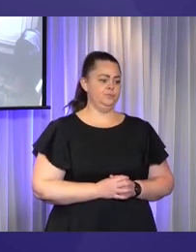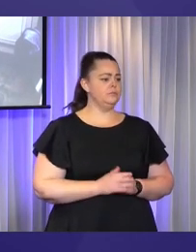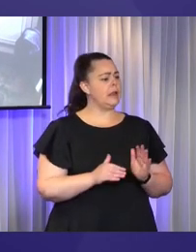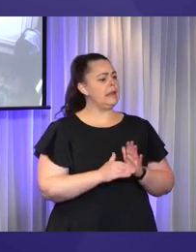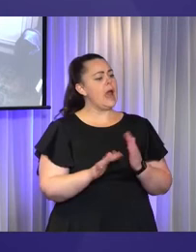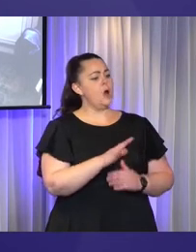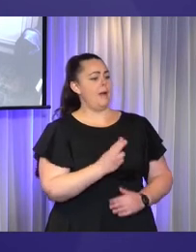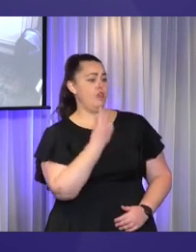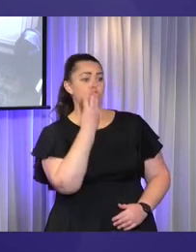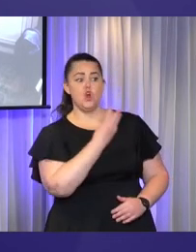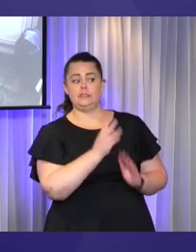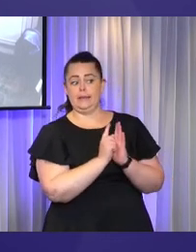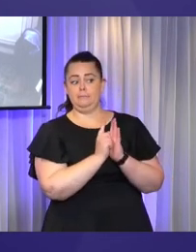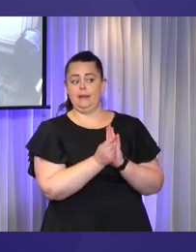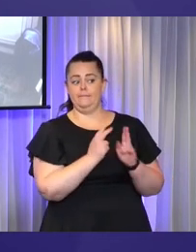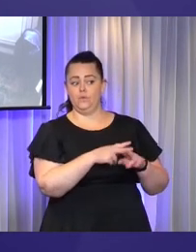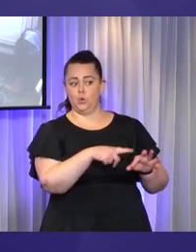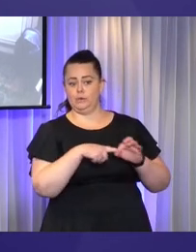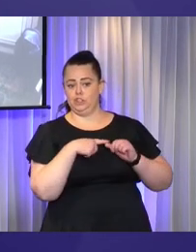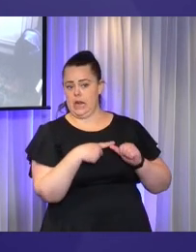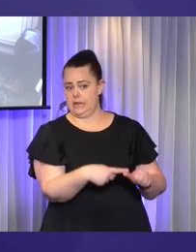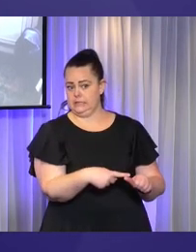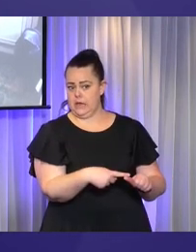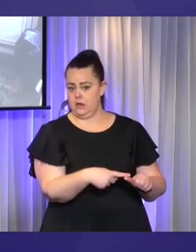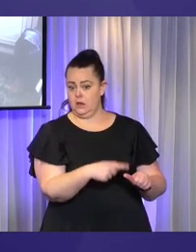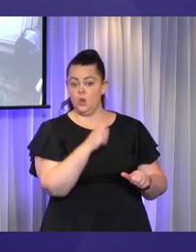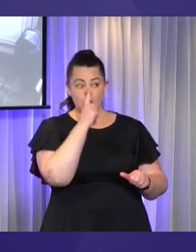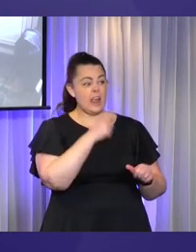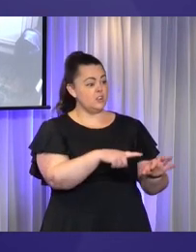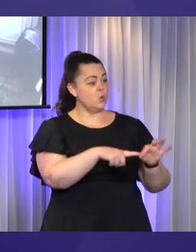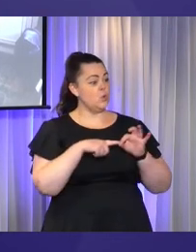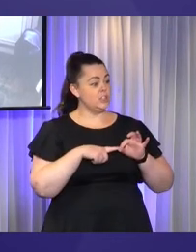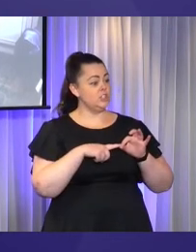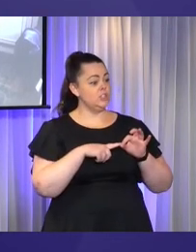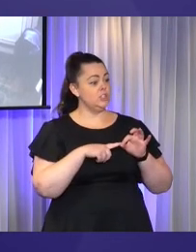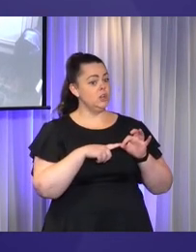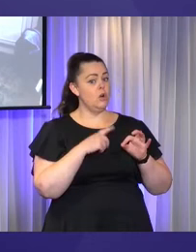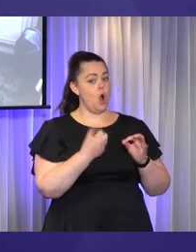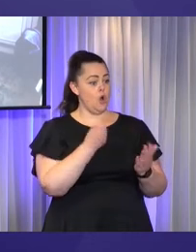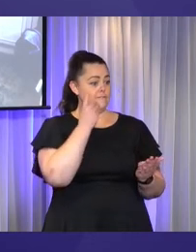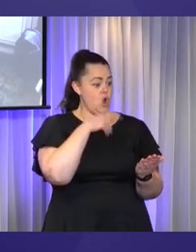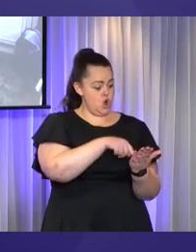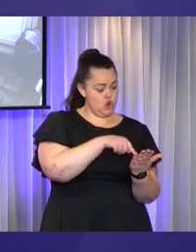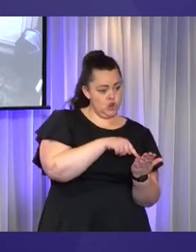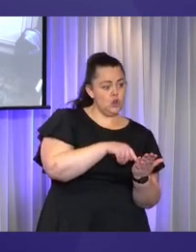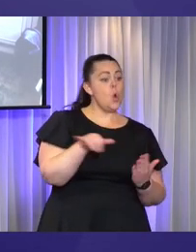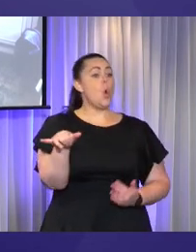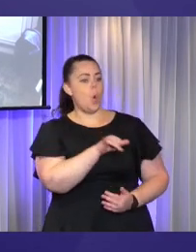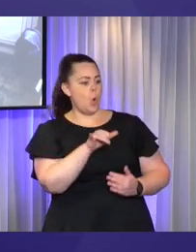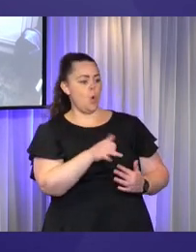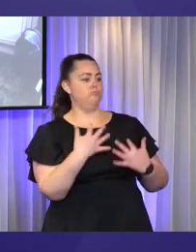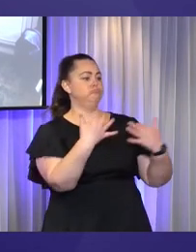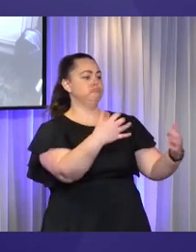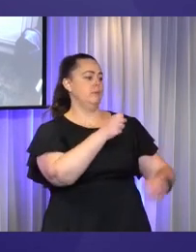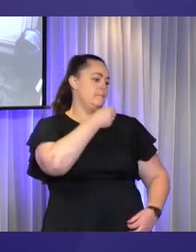minutes for questions. Questions can be taken from Slido, but it's also possible to take questions in the audience. I thought I'd